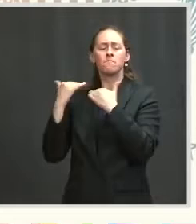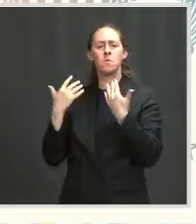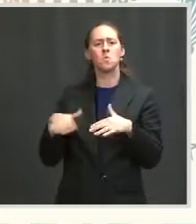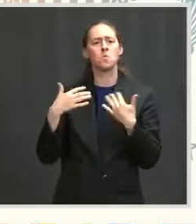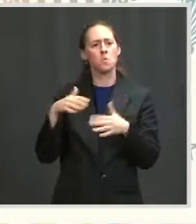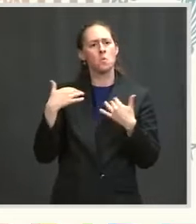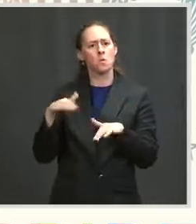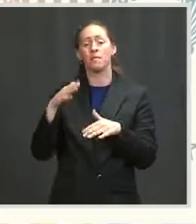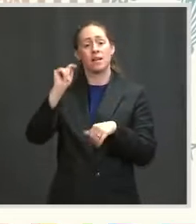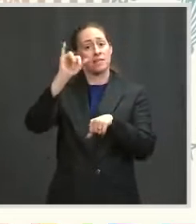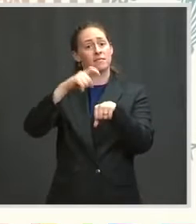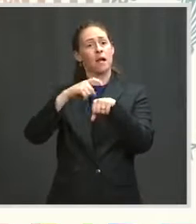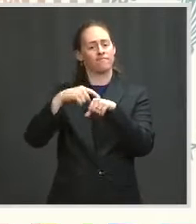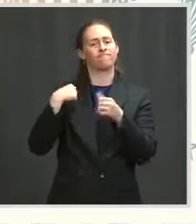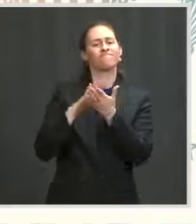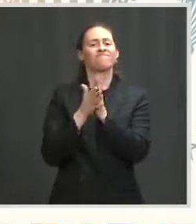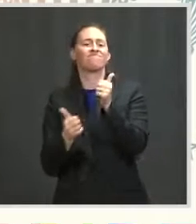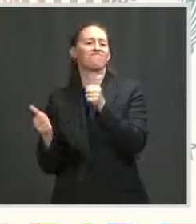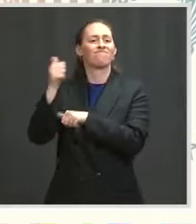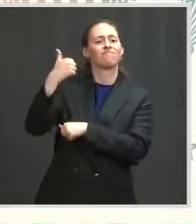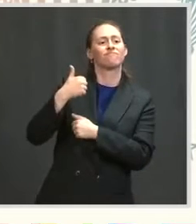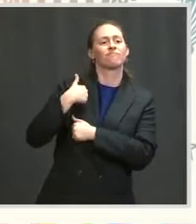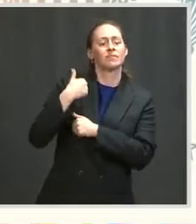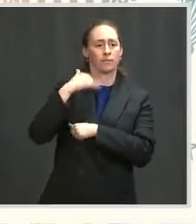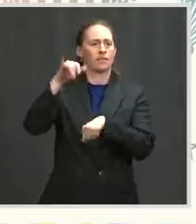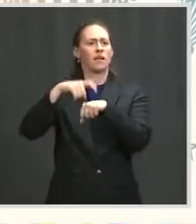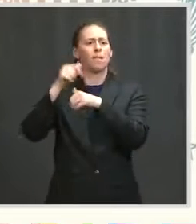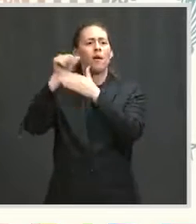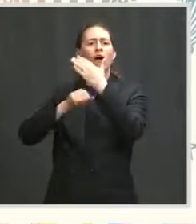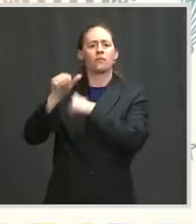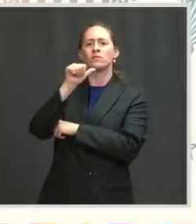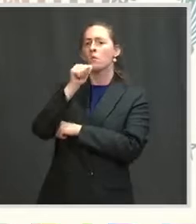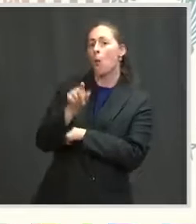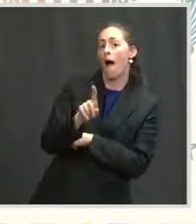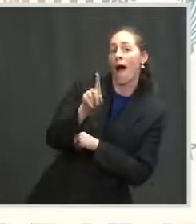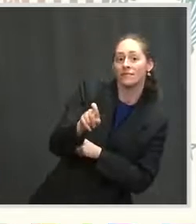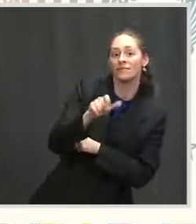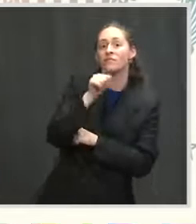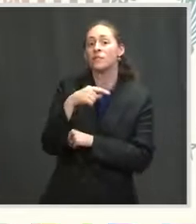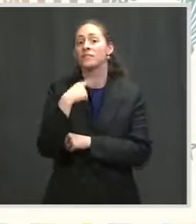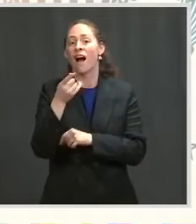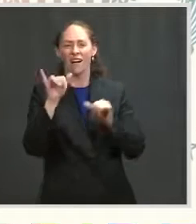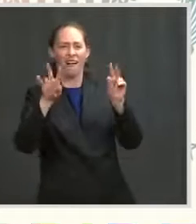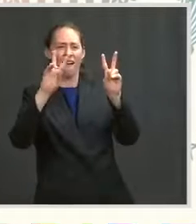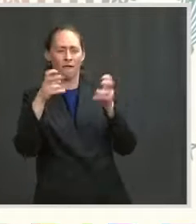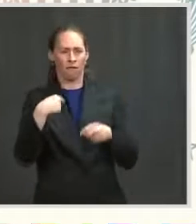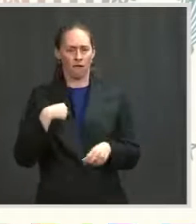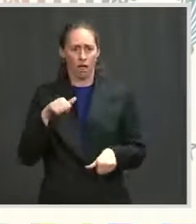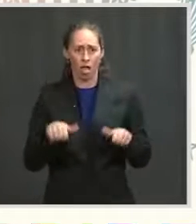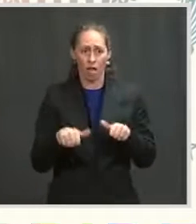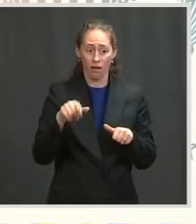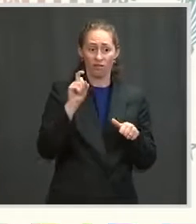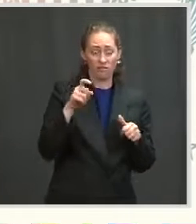under Don't Ask, Don't Tell, ran for office in Indiana, time and again facing that choice between service and love,